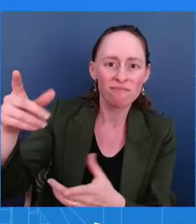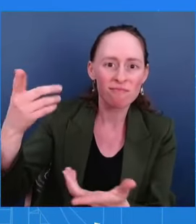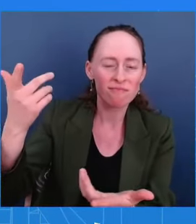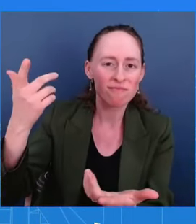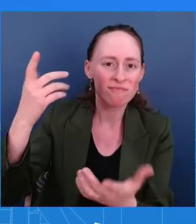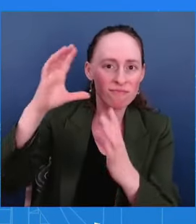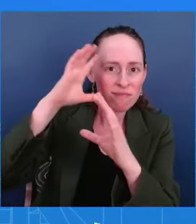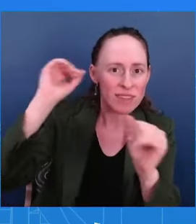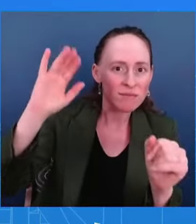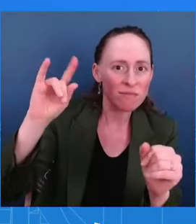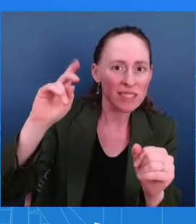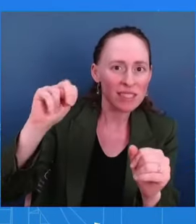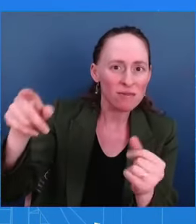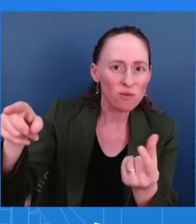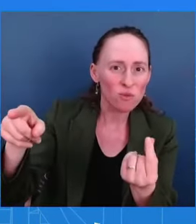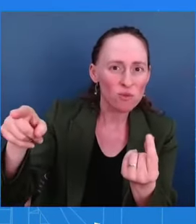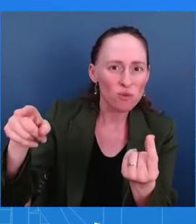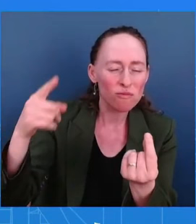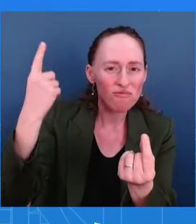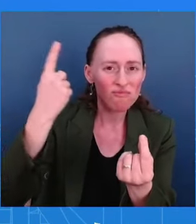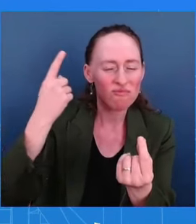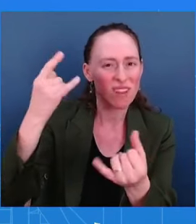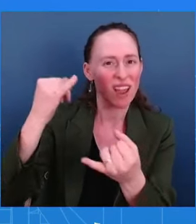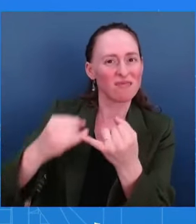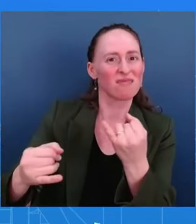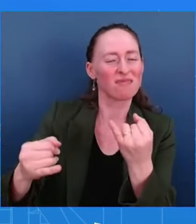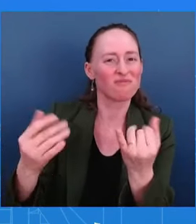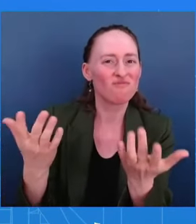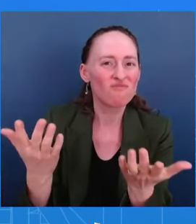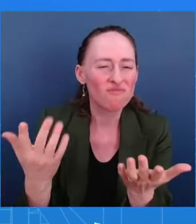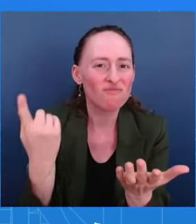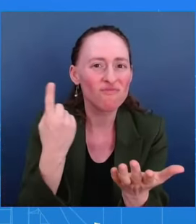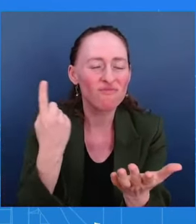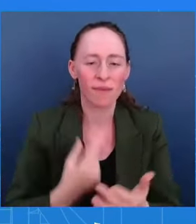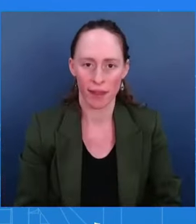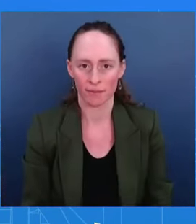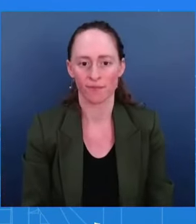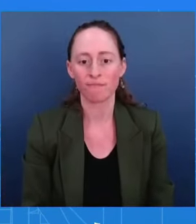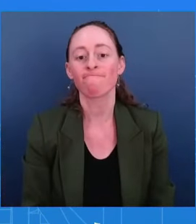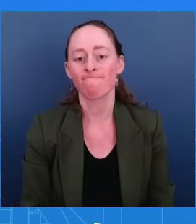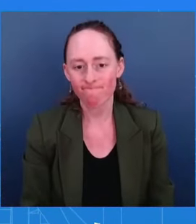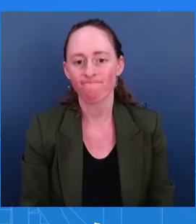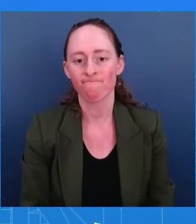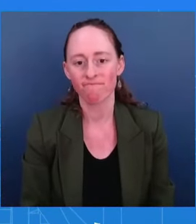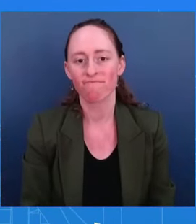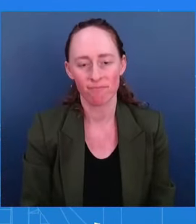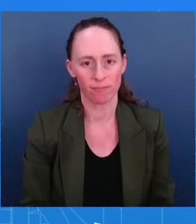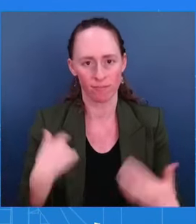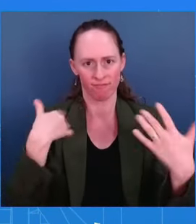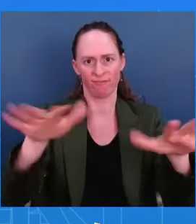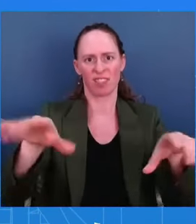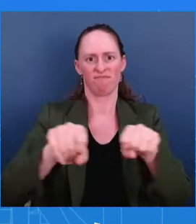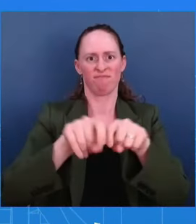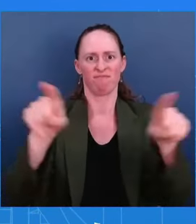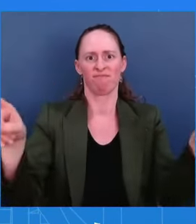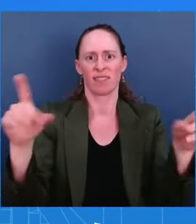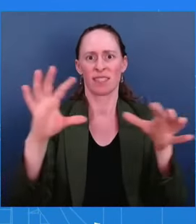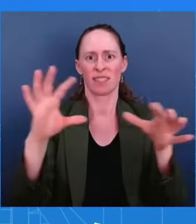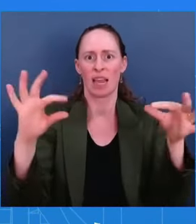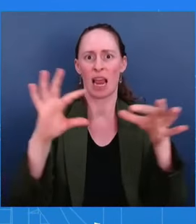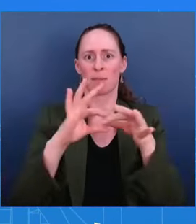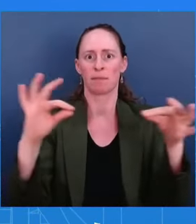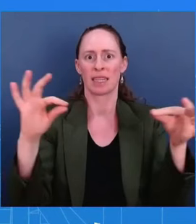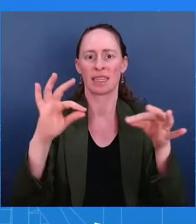out a statement saying or confirmed that the president and the vice president are going to be in New York on 9-11.